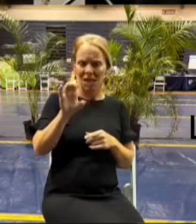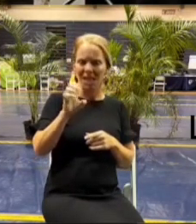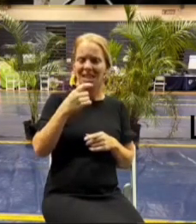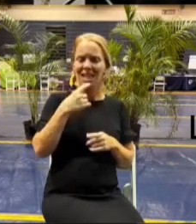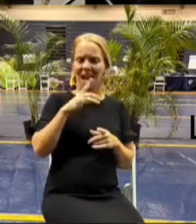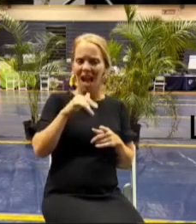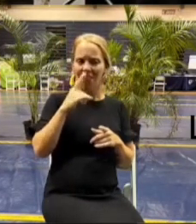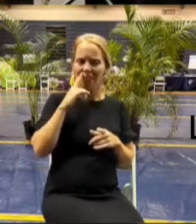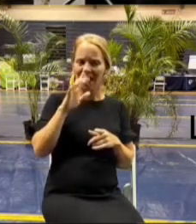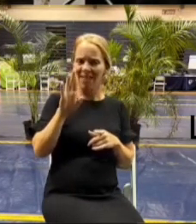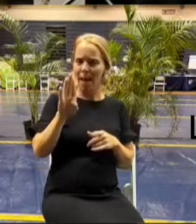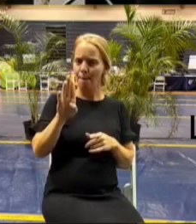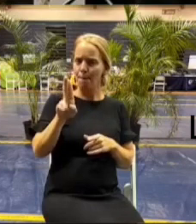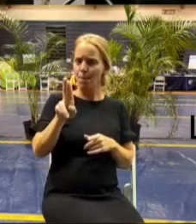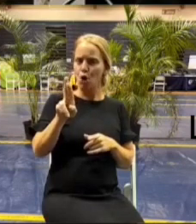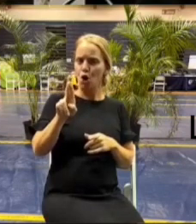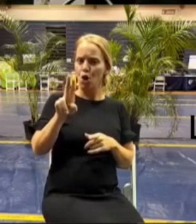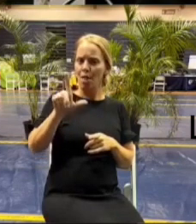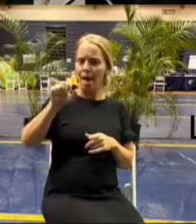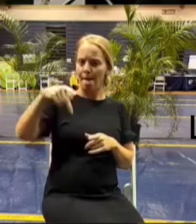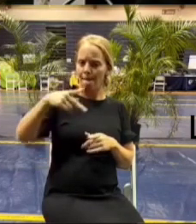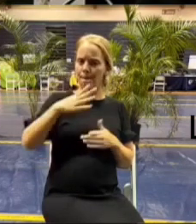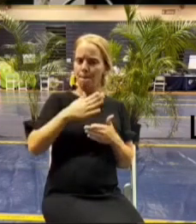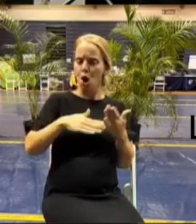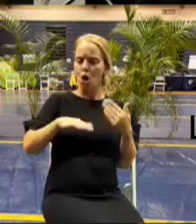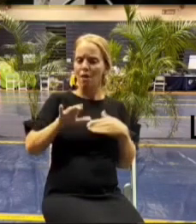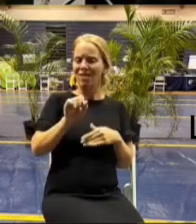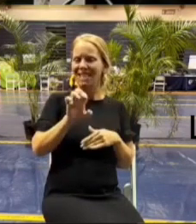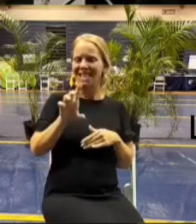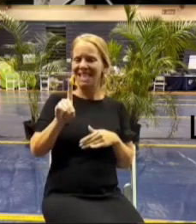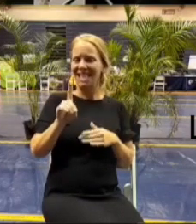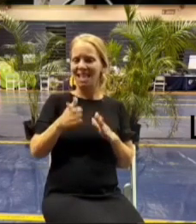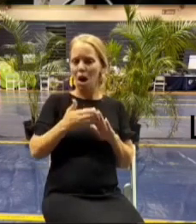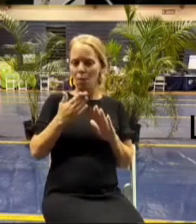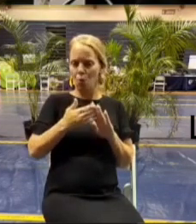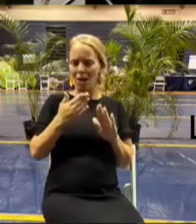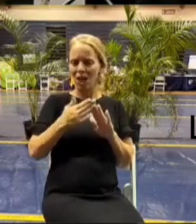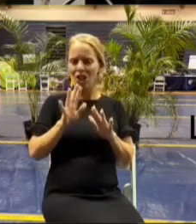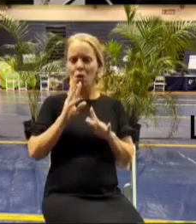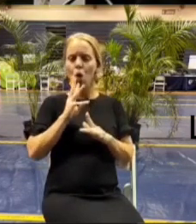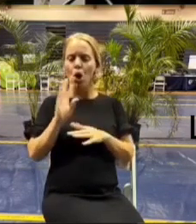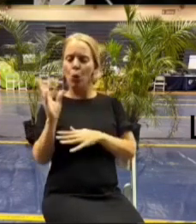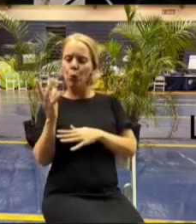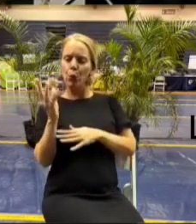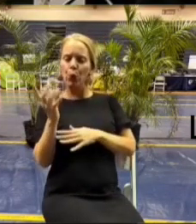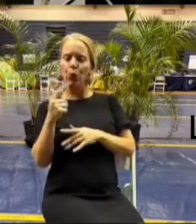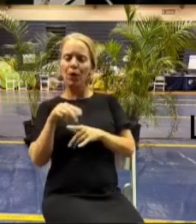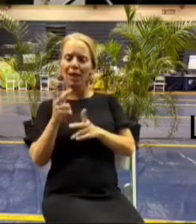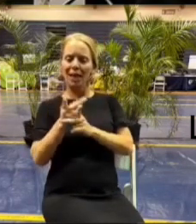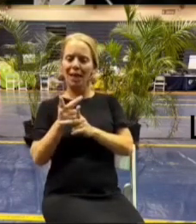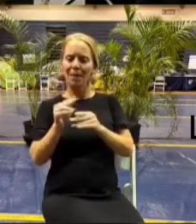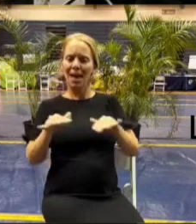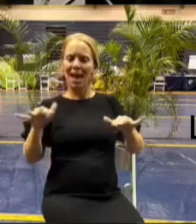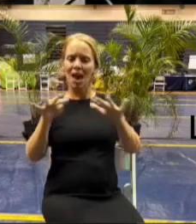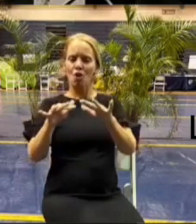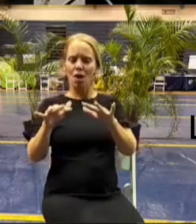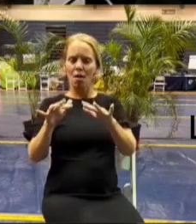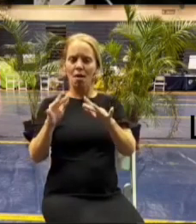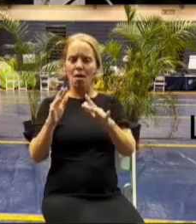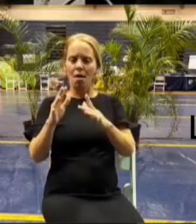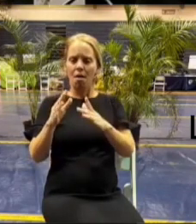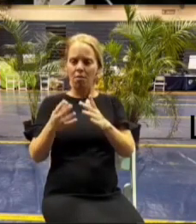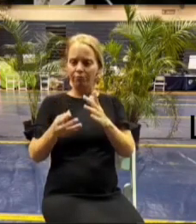and there's there's sprinklers that is keeping that area hydrated so that the vegetation will grow